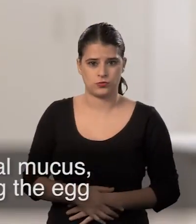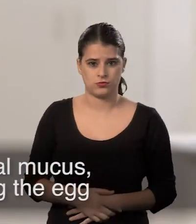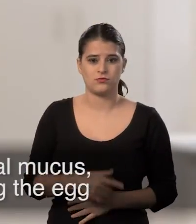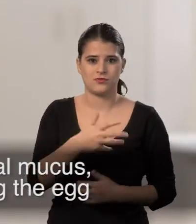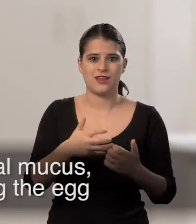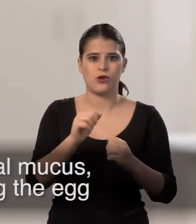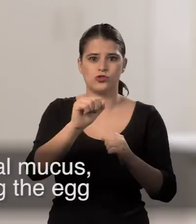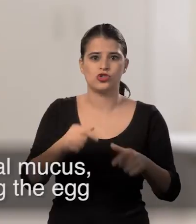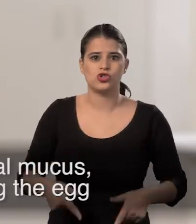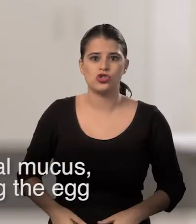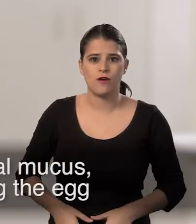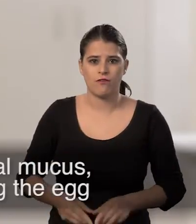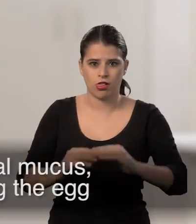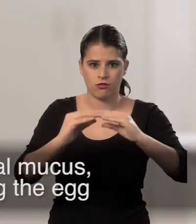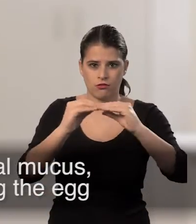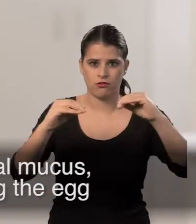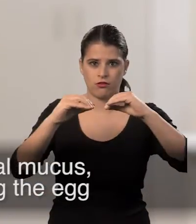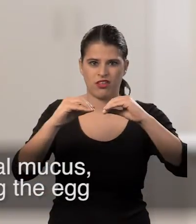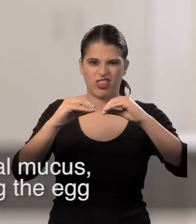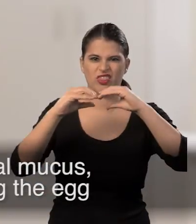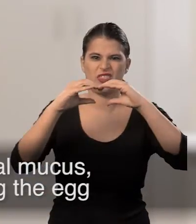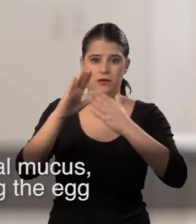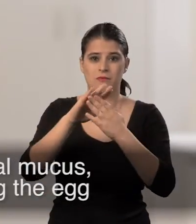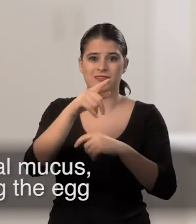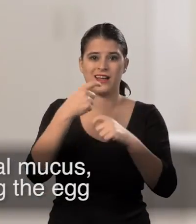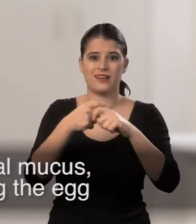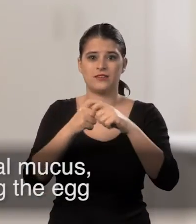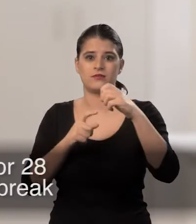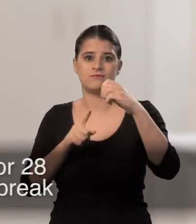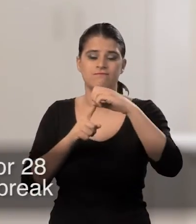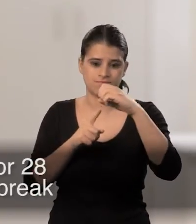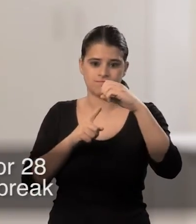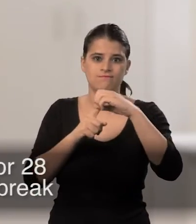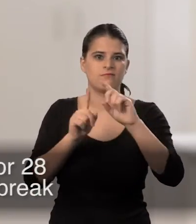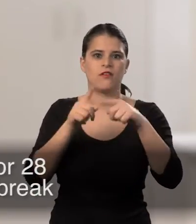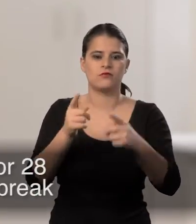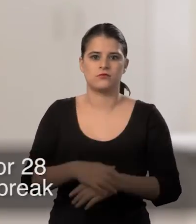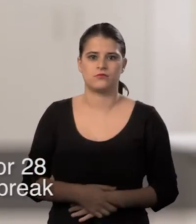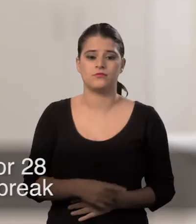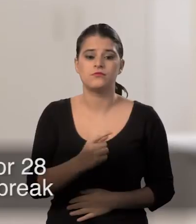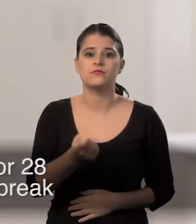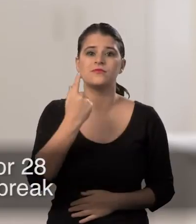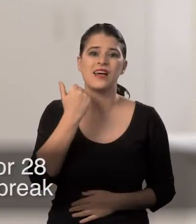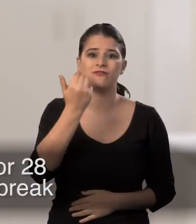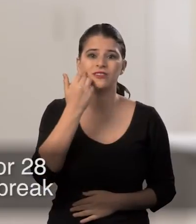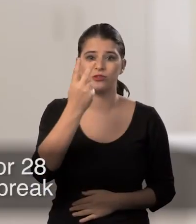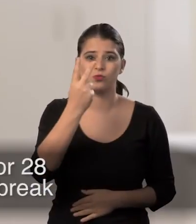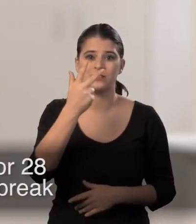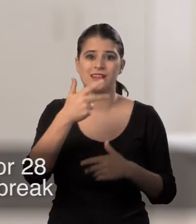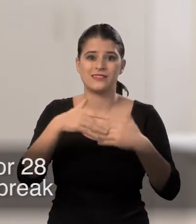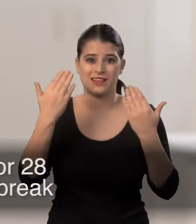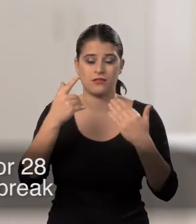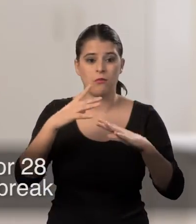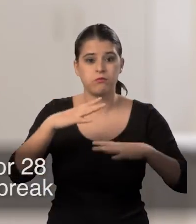works by thickening the cervical mucus, preventing sperm from releasing the egg. You take one pill every day for 28